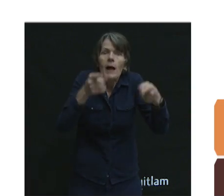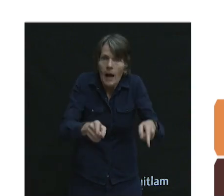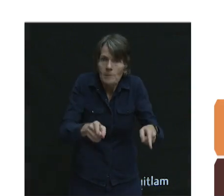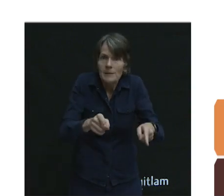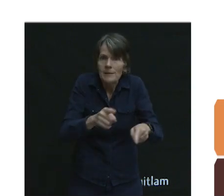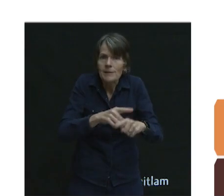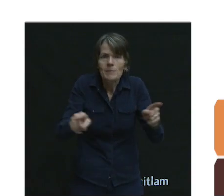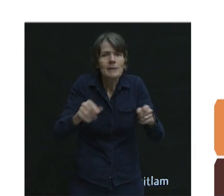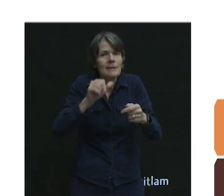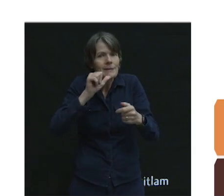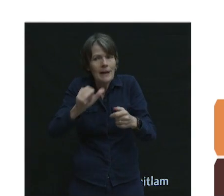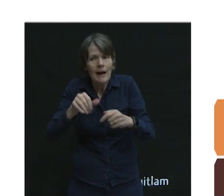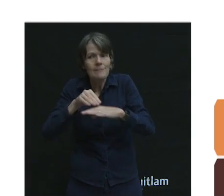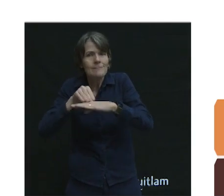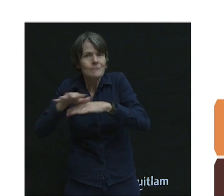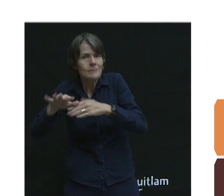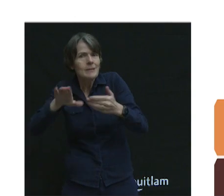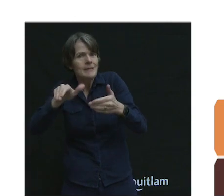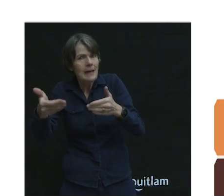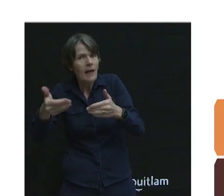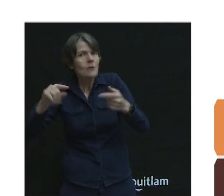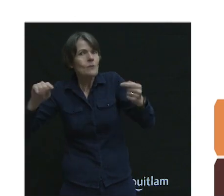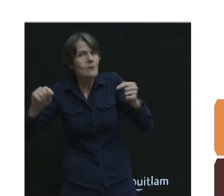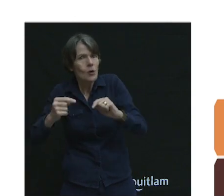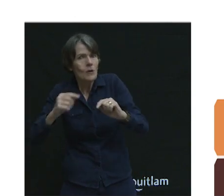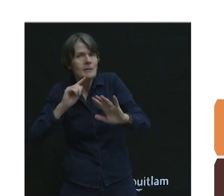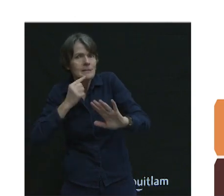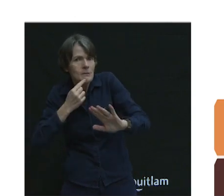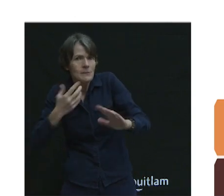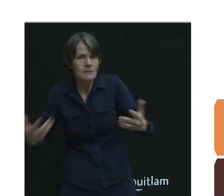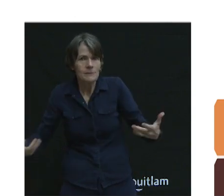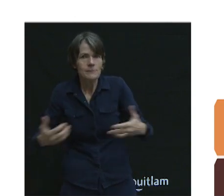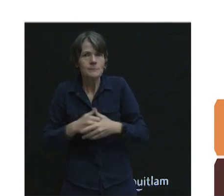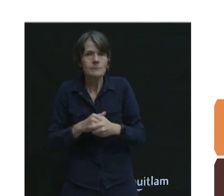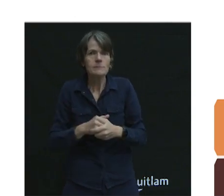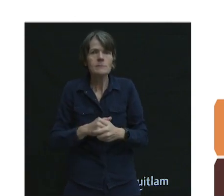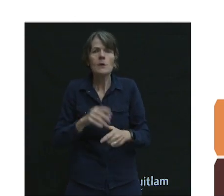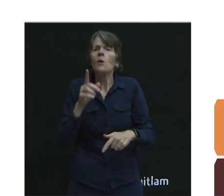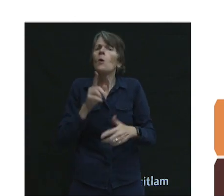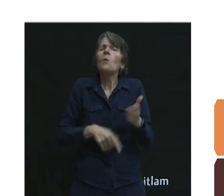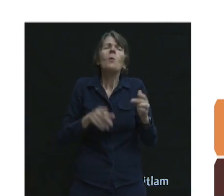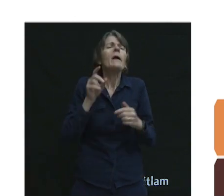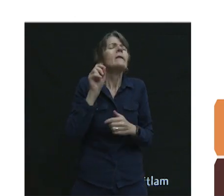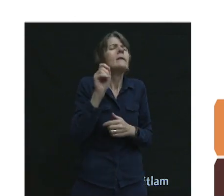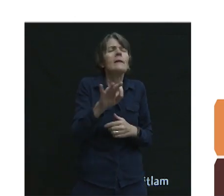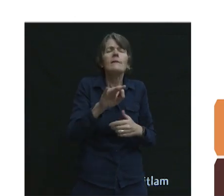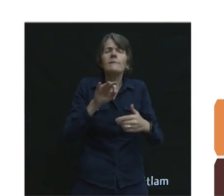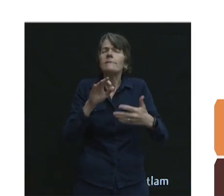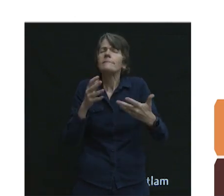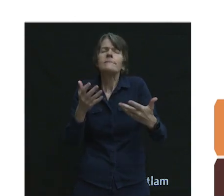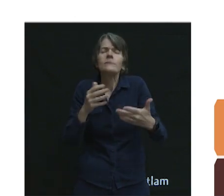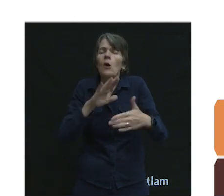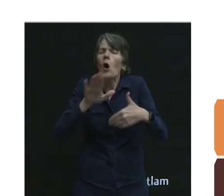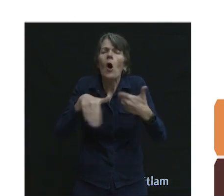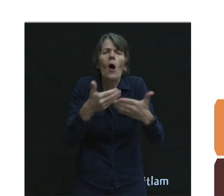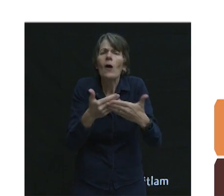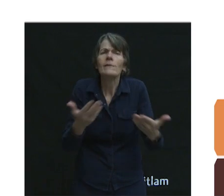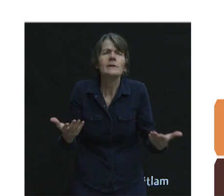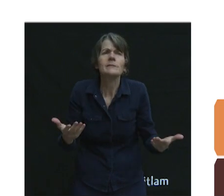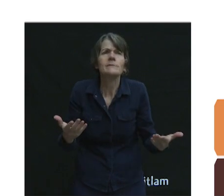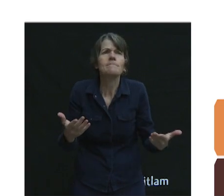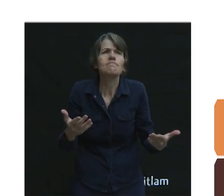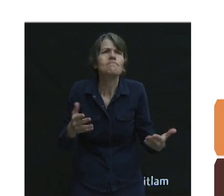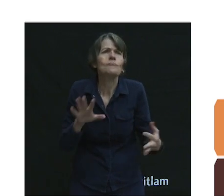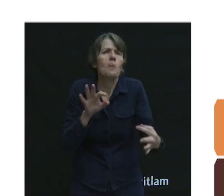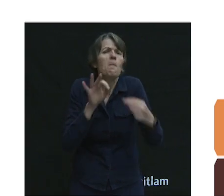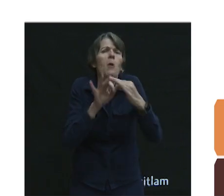injuries. And in fact, a study was done that said, what if we all were perfect? What if we were all chat GPT, but in like